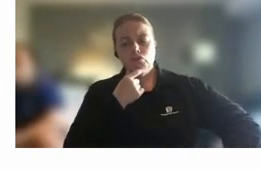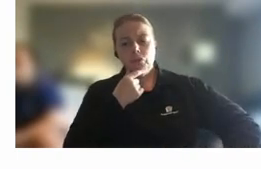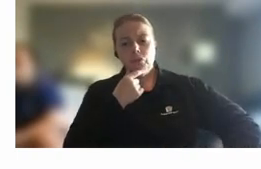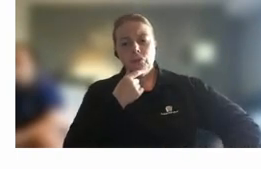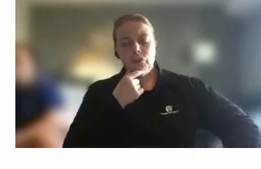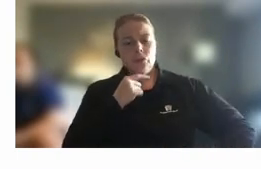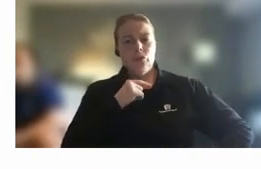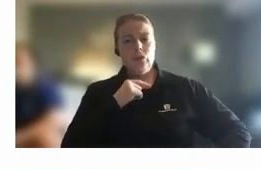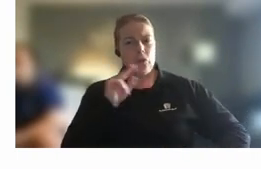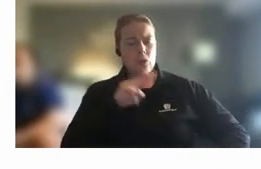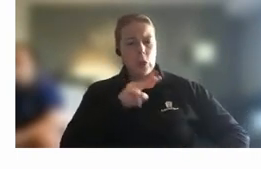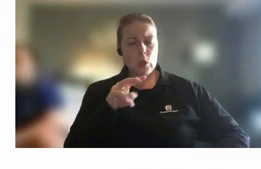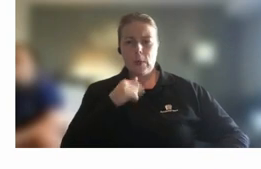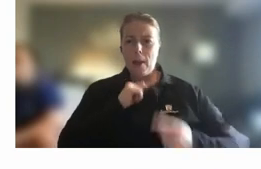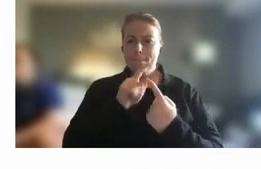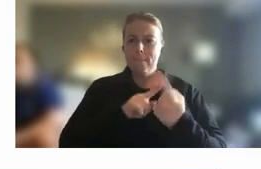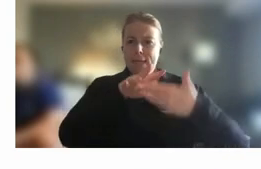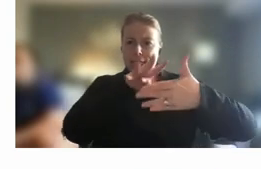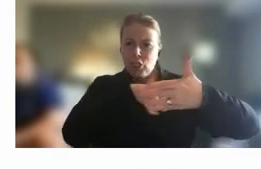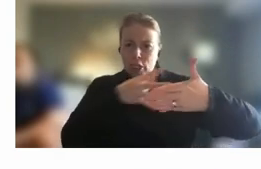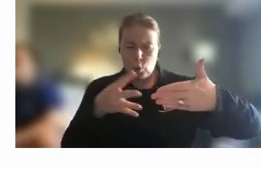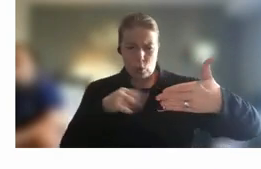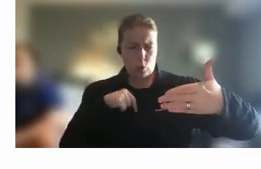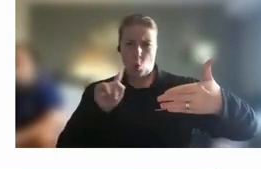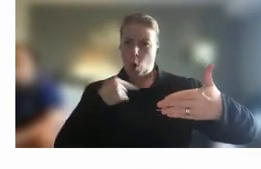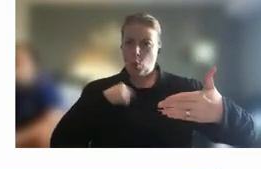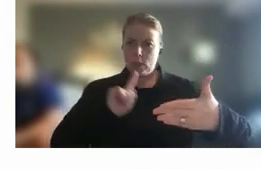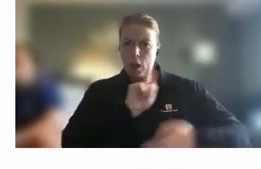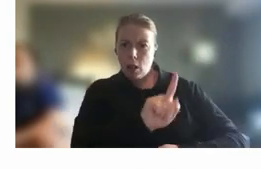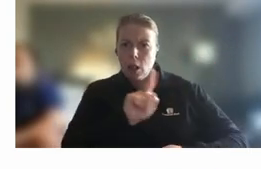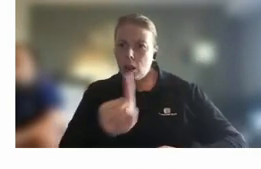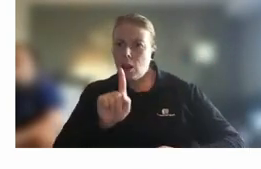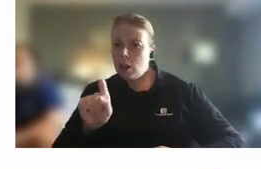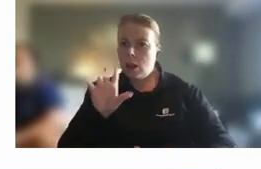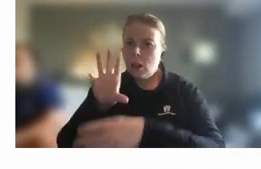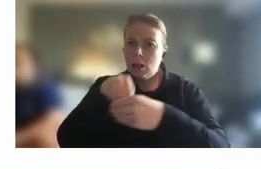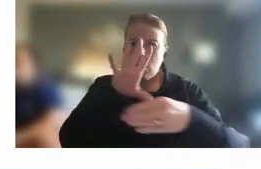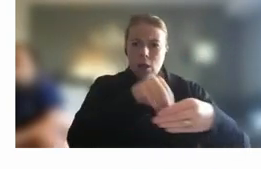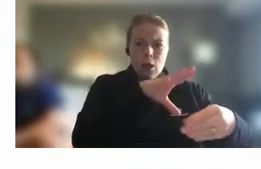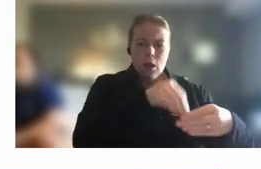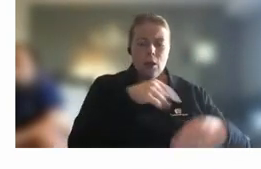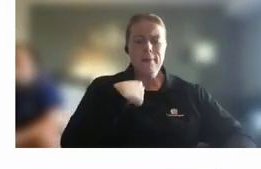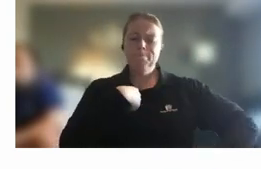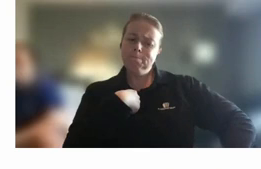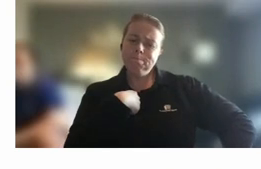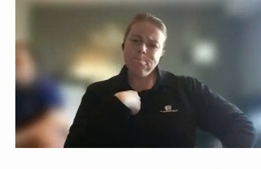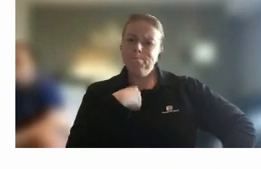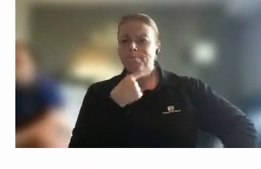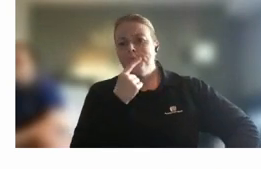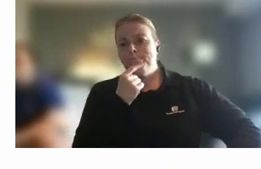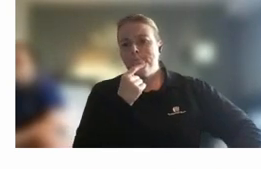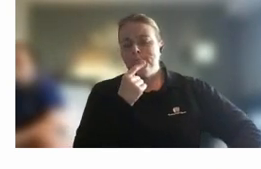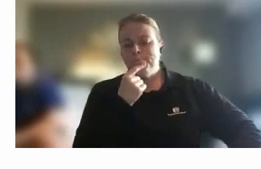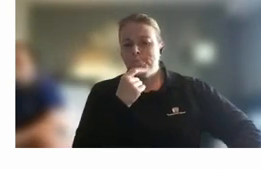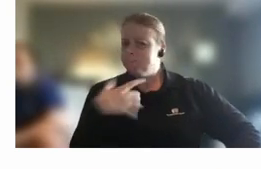a look at my meeting schedule and the things that i was attending and and part of and sort of making that call of do i